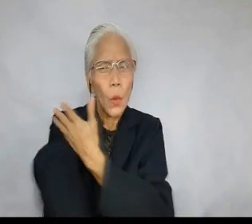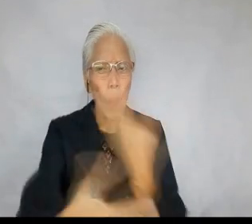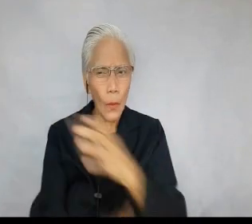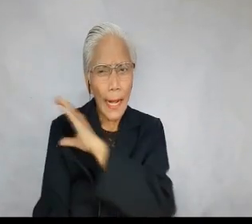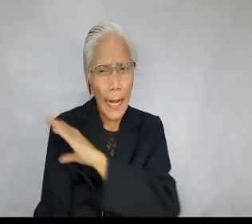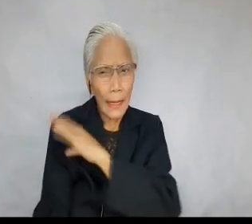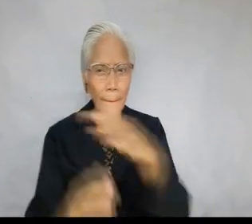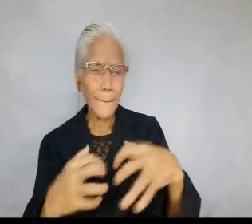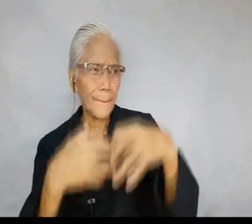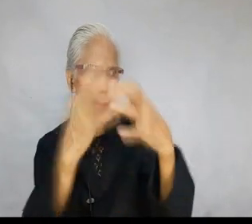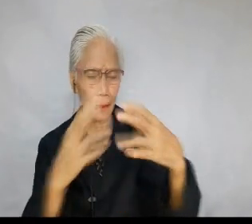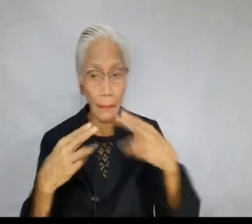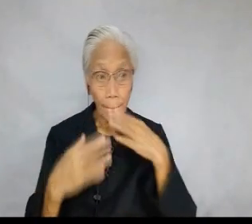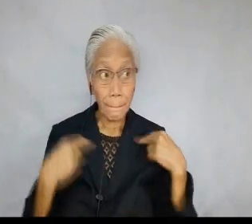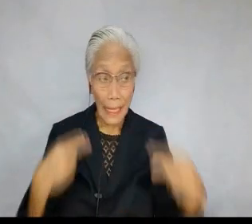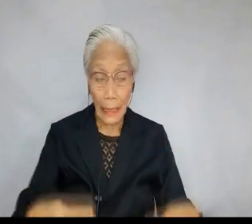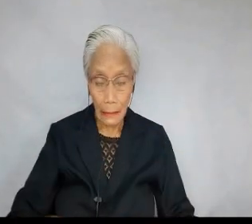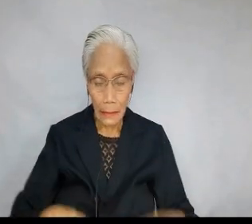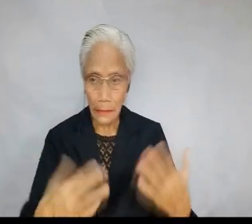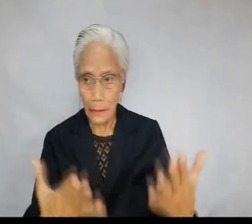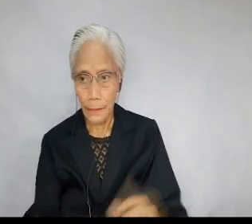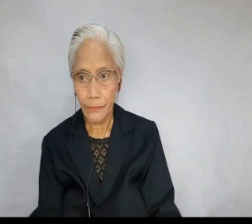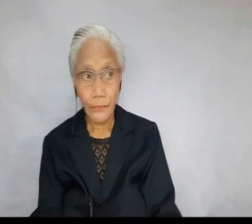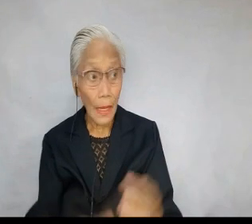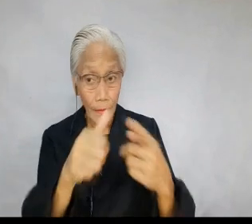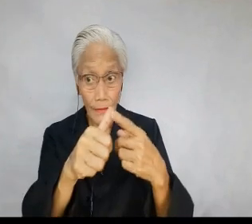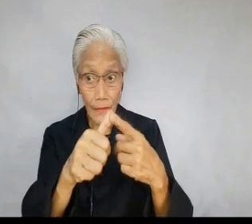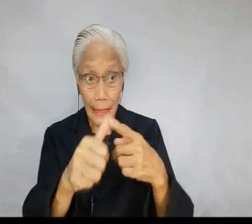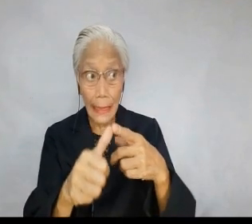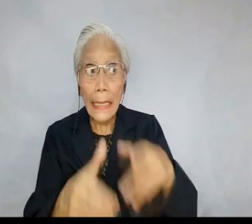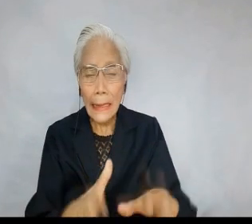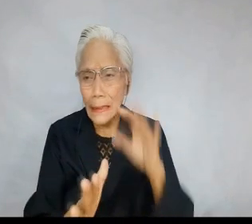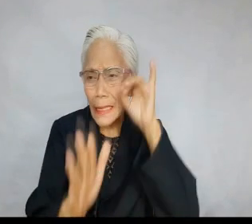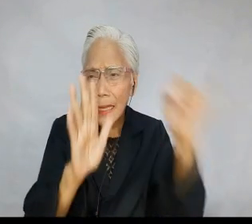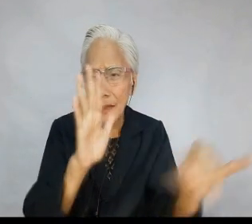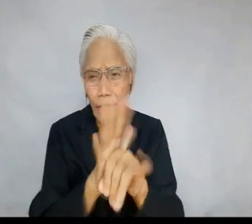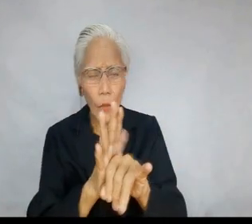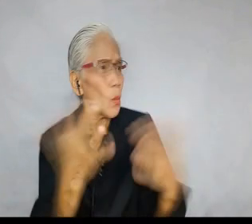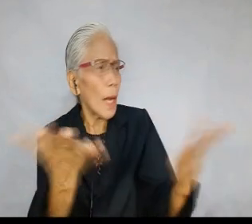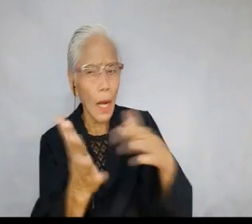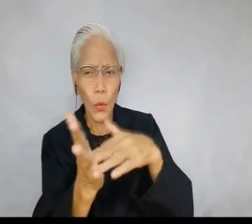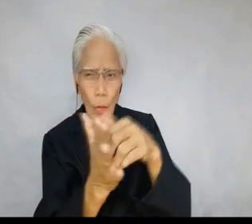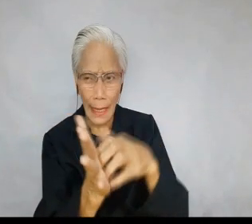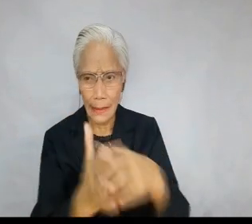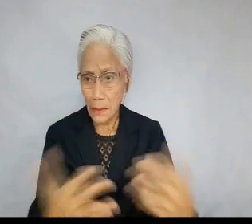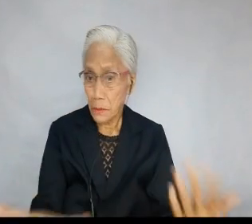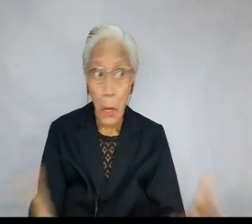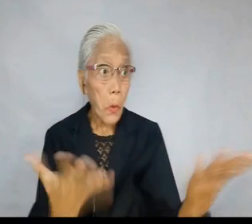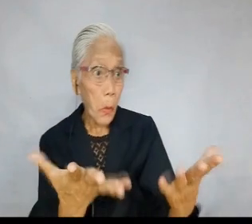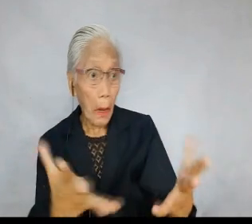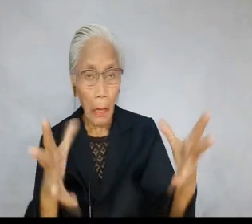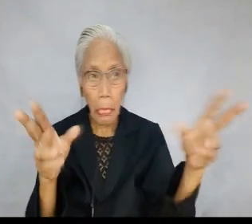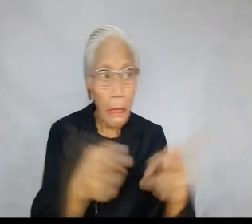how do we improve our character and build a healthy foundation for a healthy stewardship? 19. Let us identify where